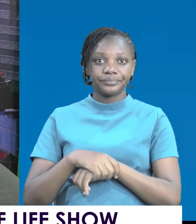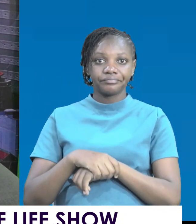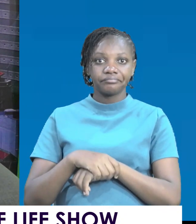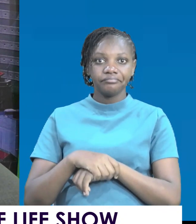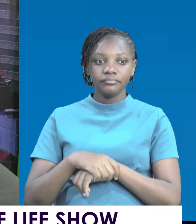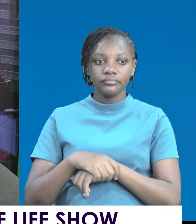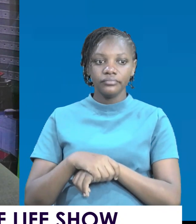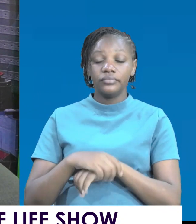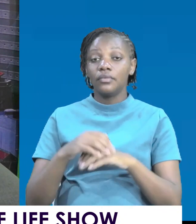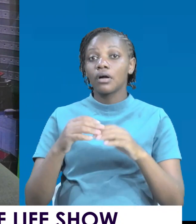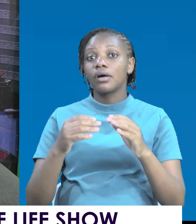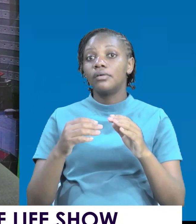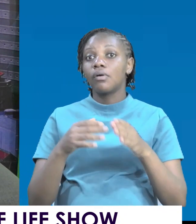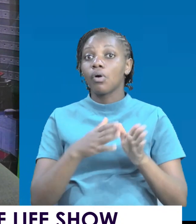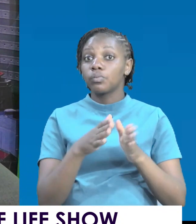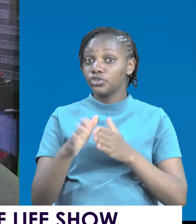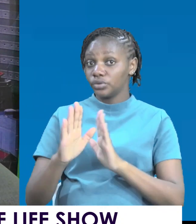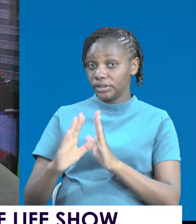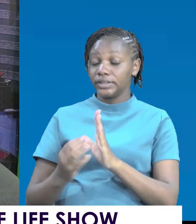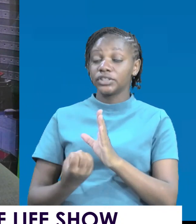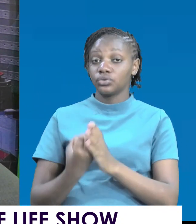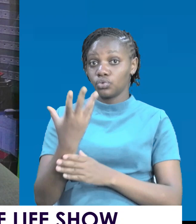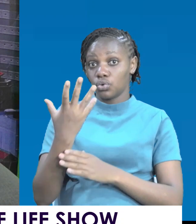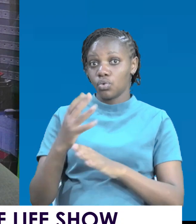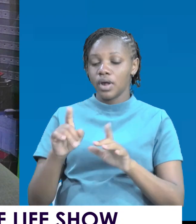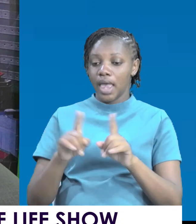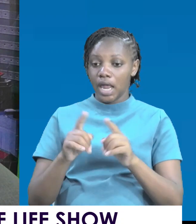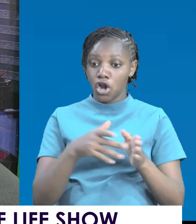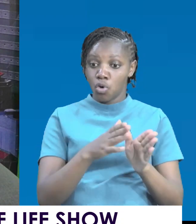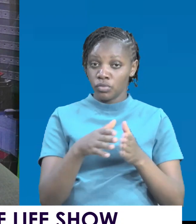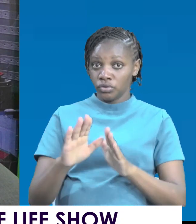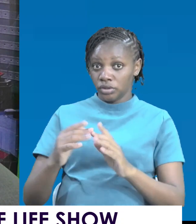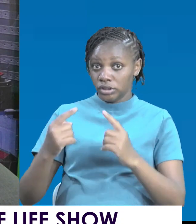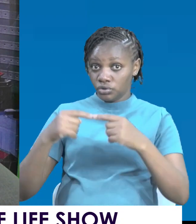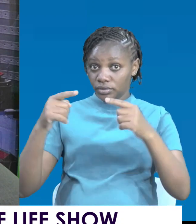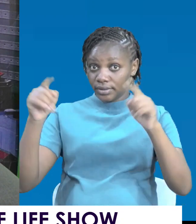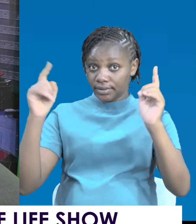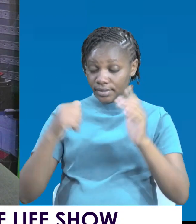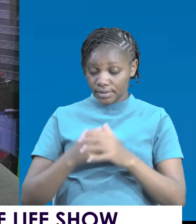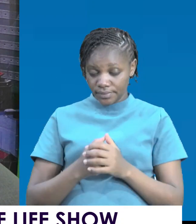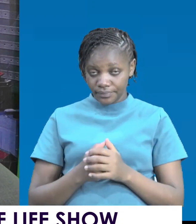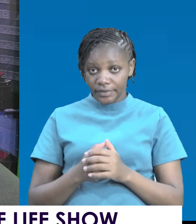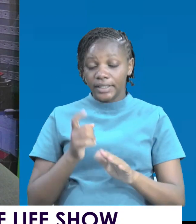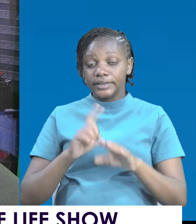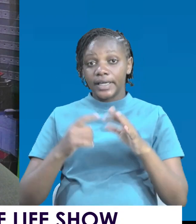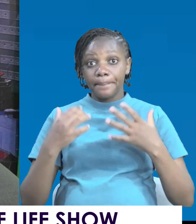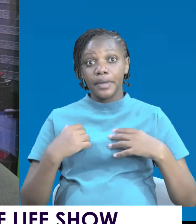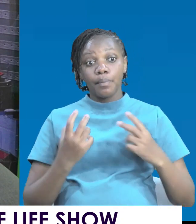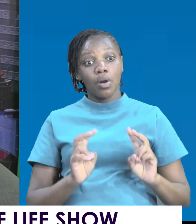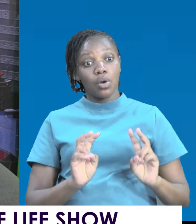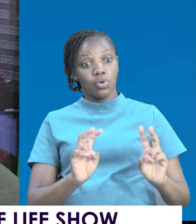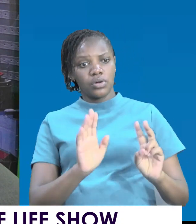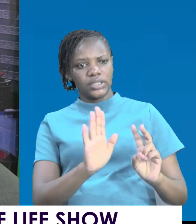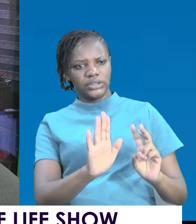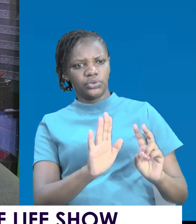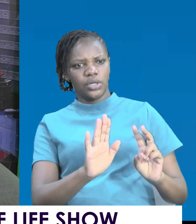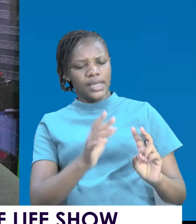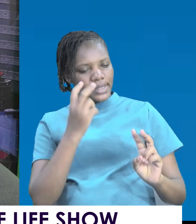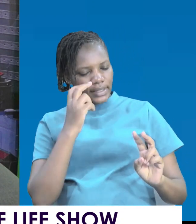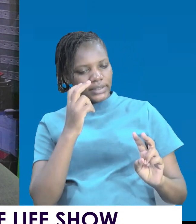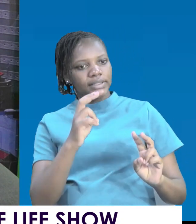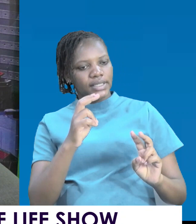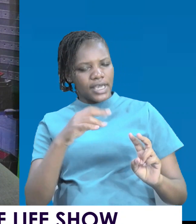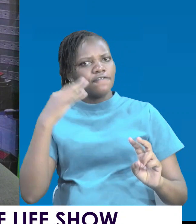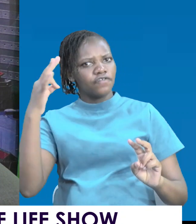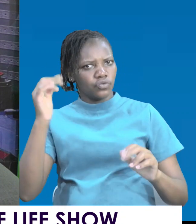Tips of prosperity. When people look at you, they see the future. They see a breaking from history.